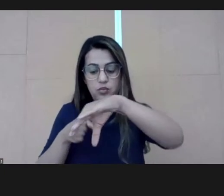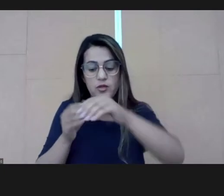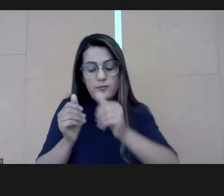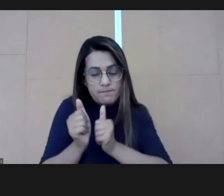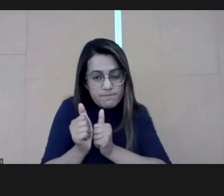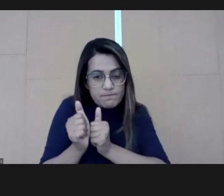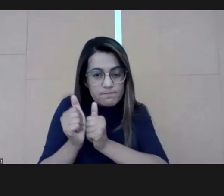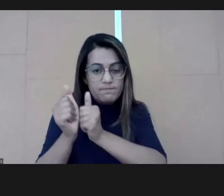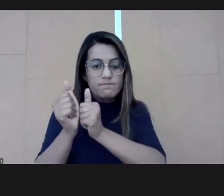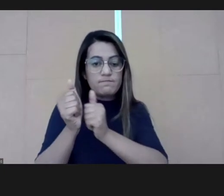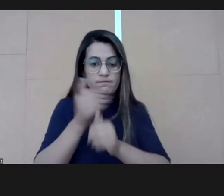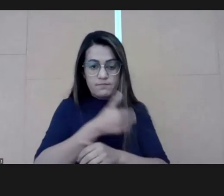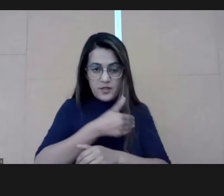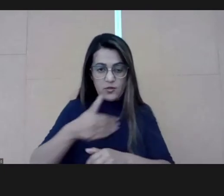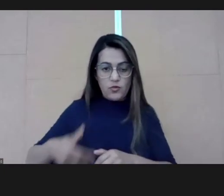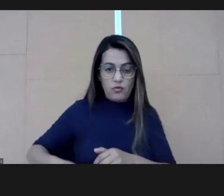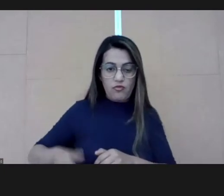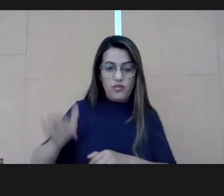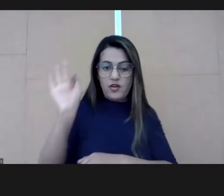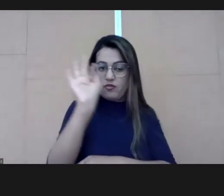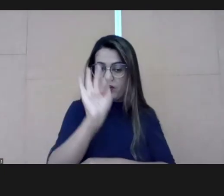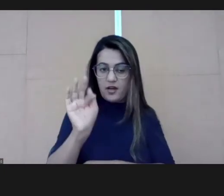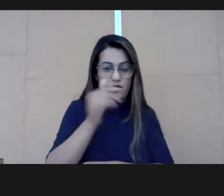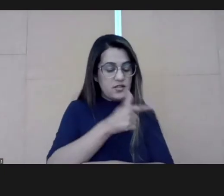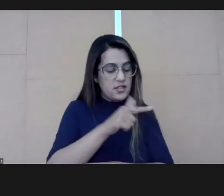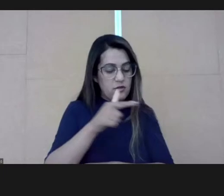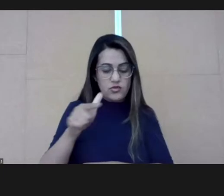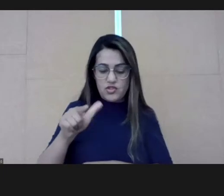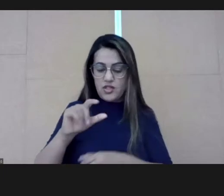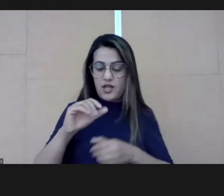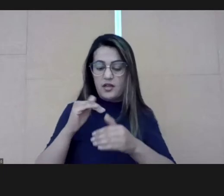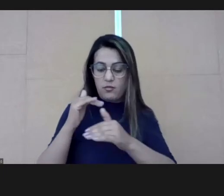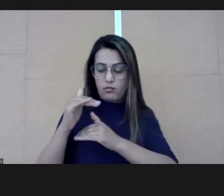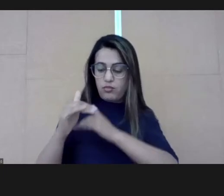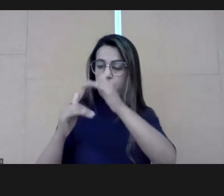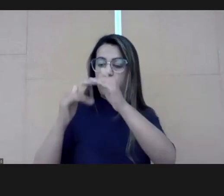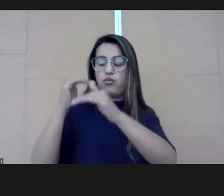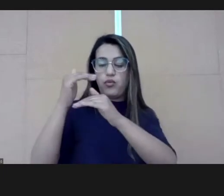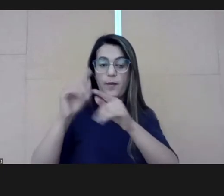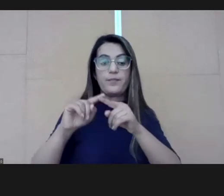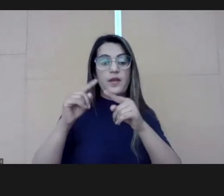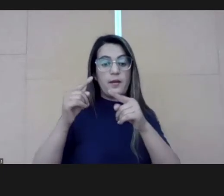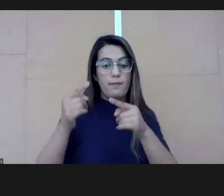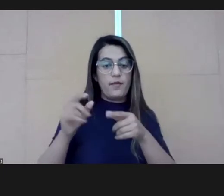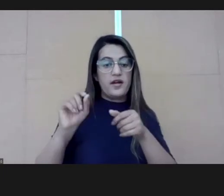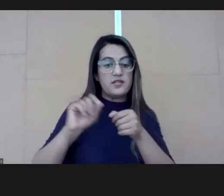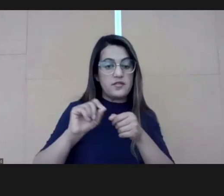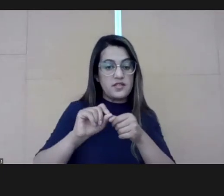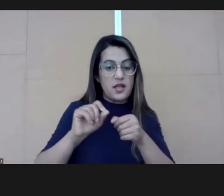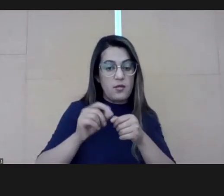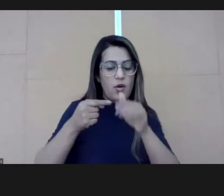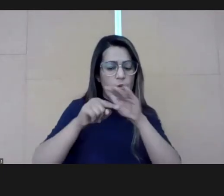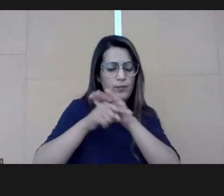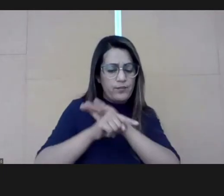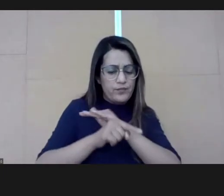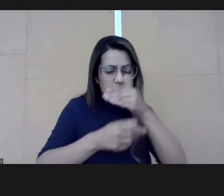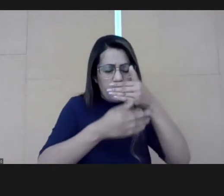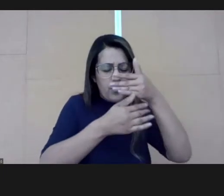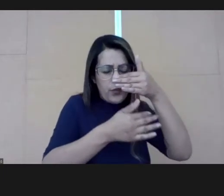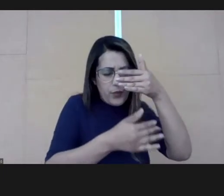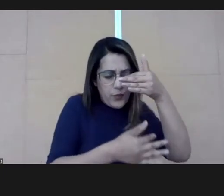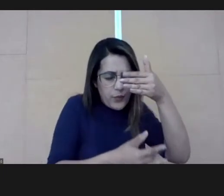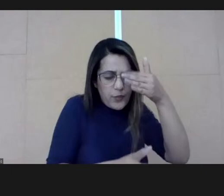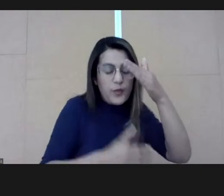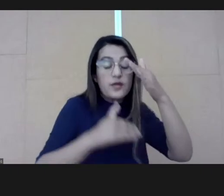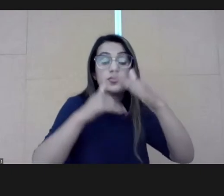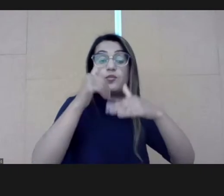program. We didn't have that developed, but we had an extensive